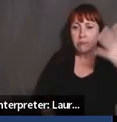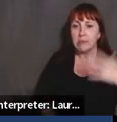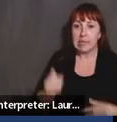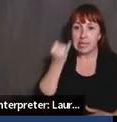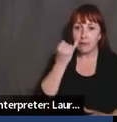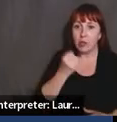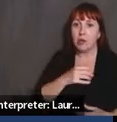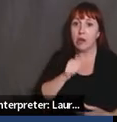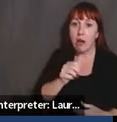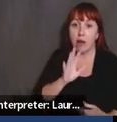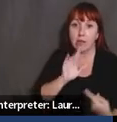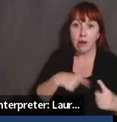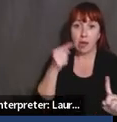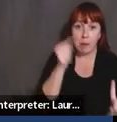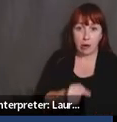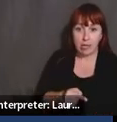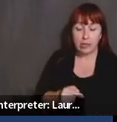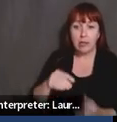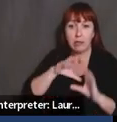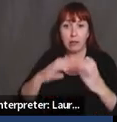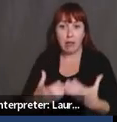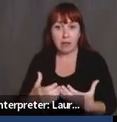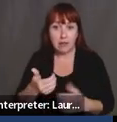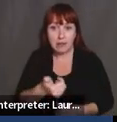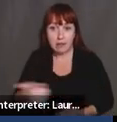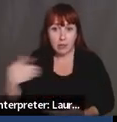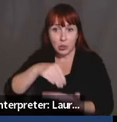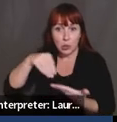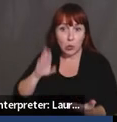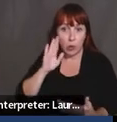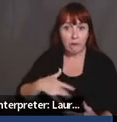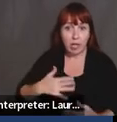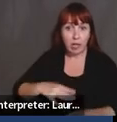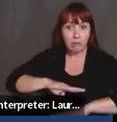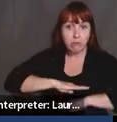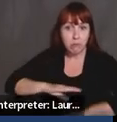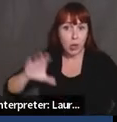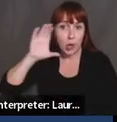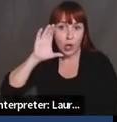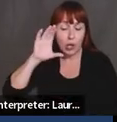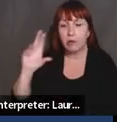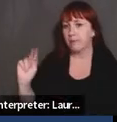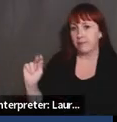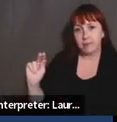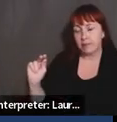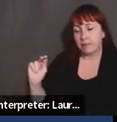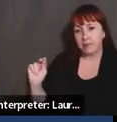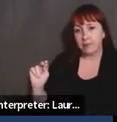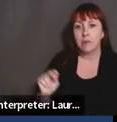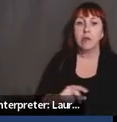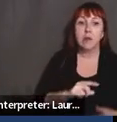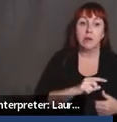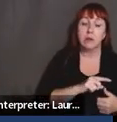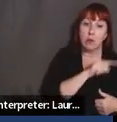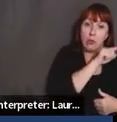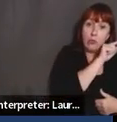lot of the students that are in your class are definitely not going to feel heard. Um, and so I think that when you are incorporating these things, I think that